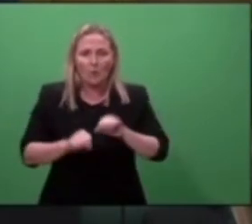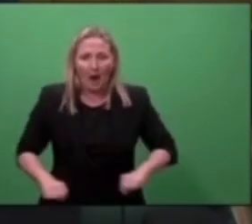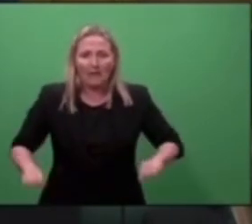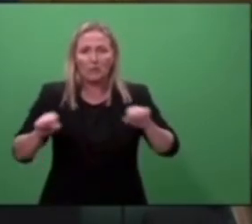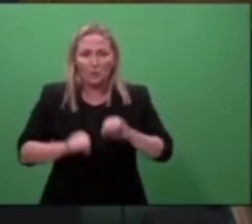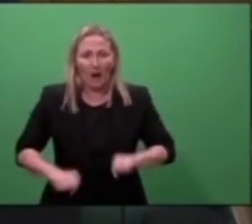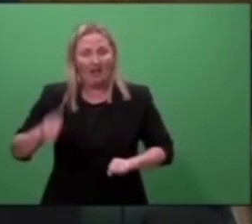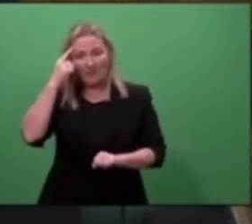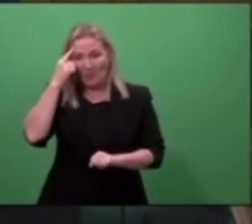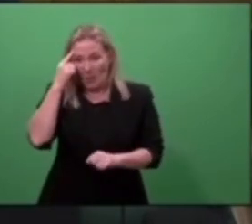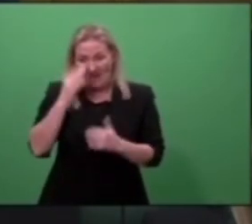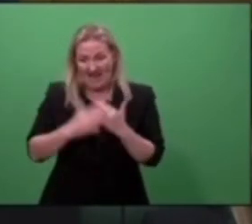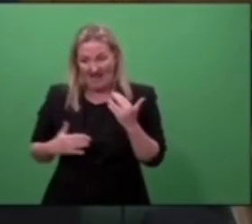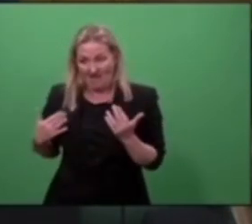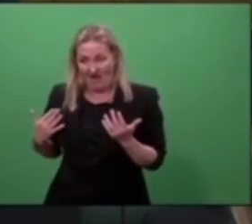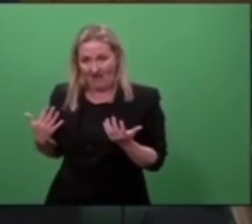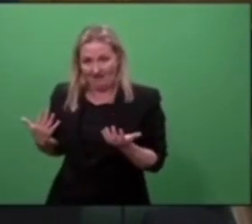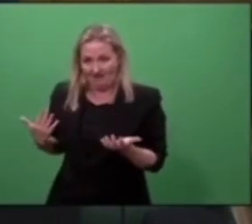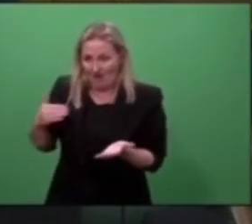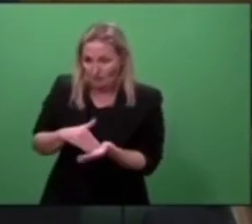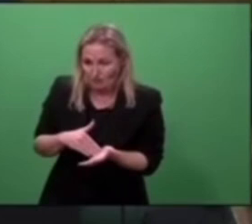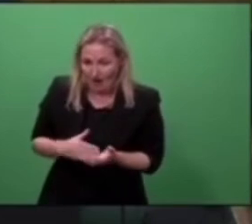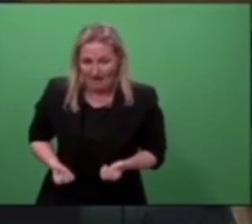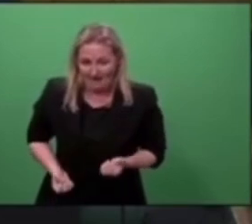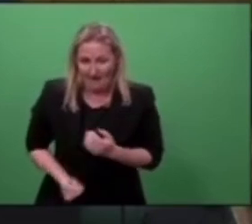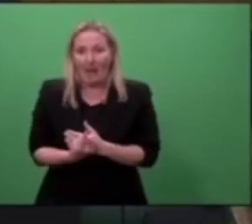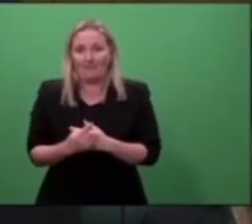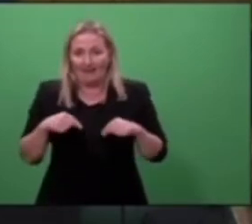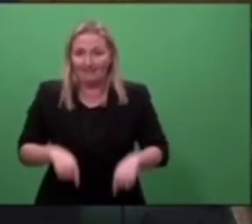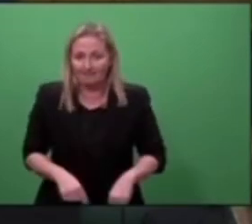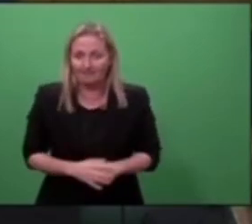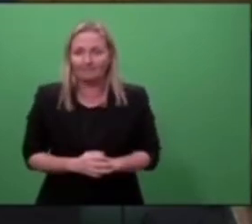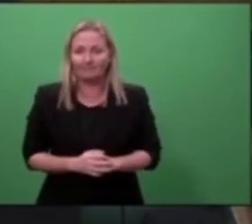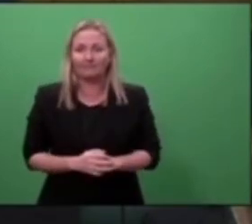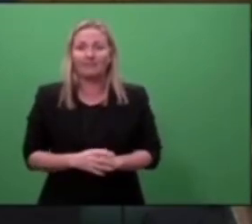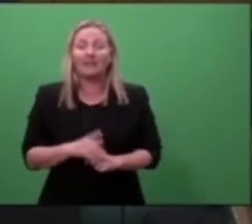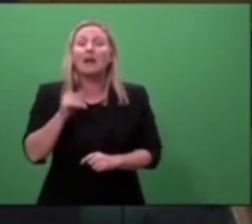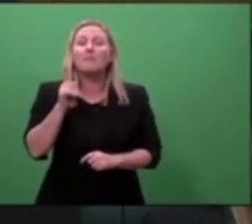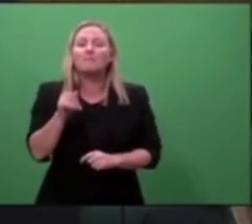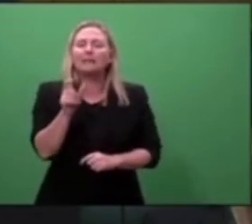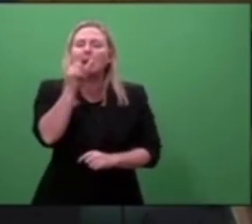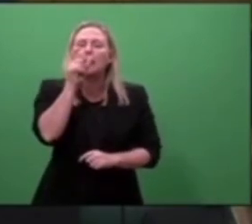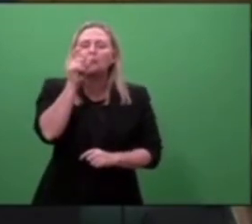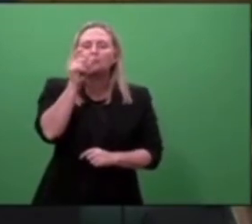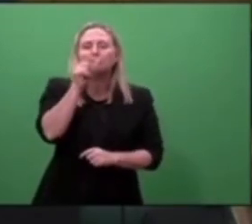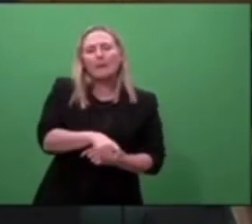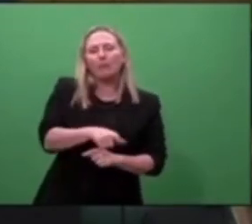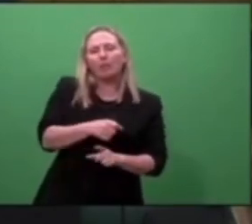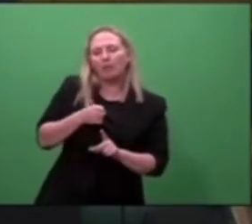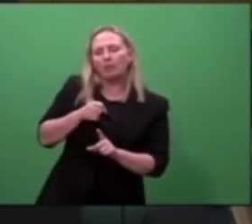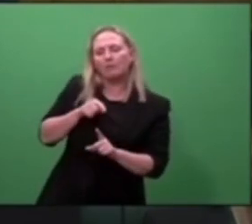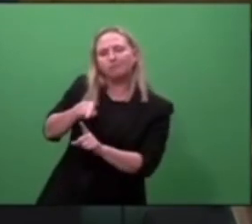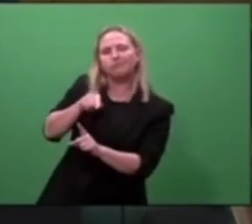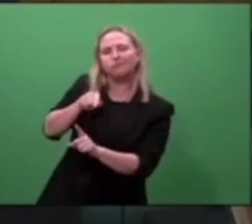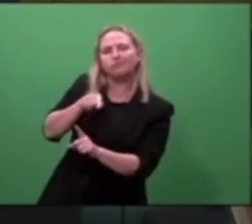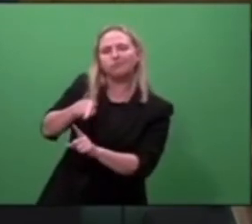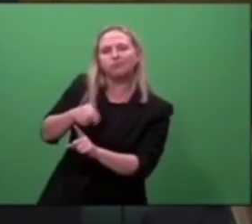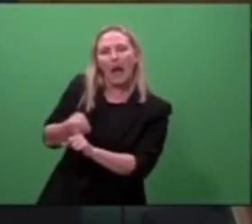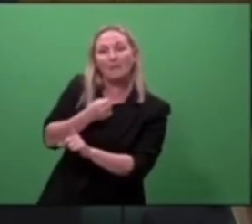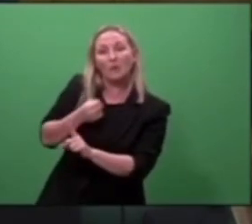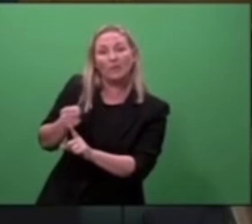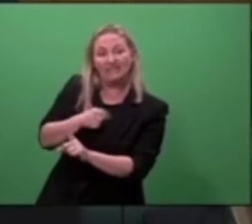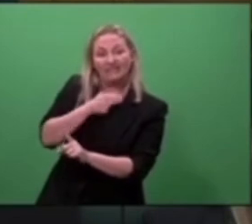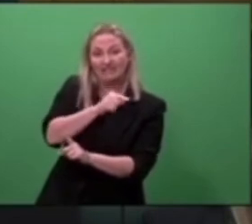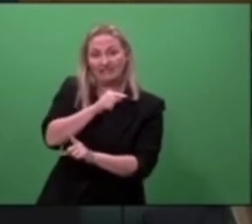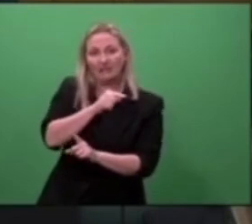that bullies and abusers do, that they all have in common, no matter what form they take, is that they try to